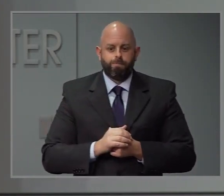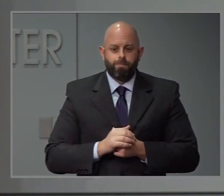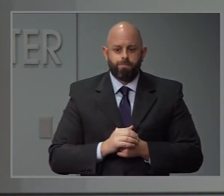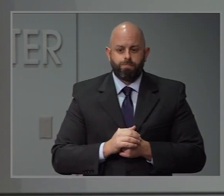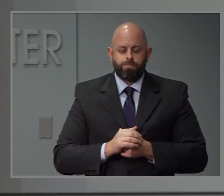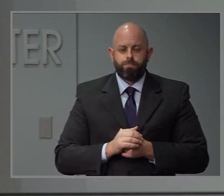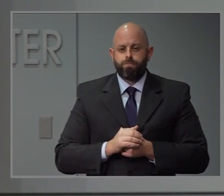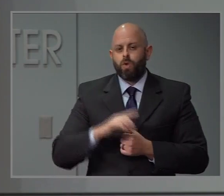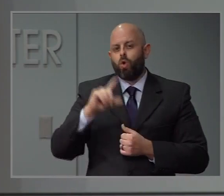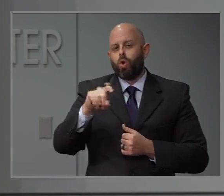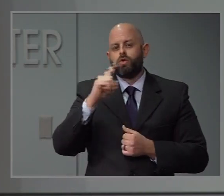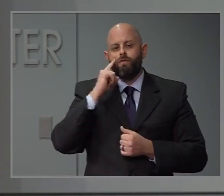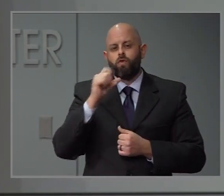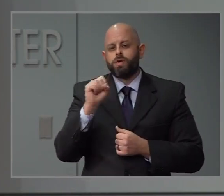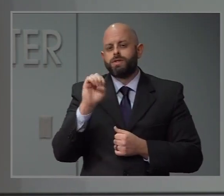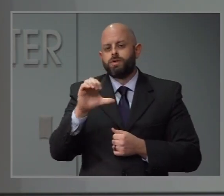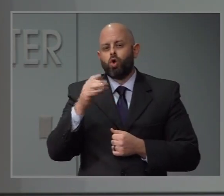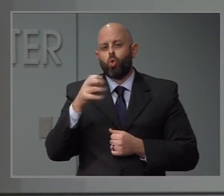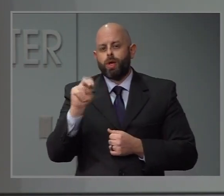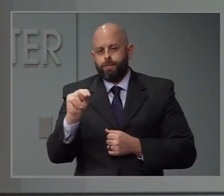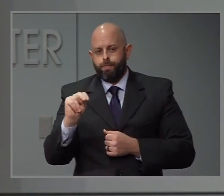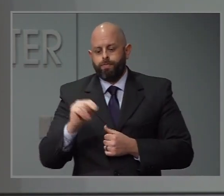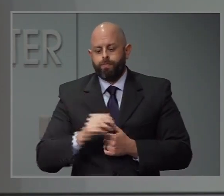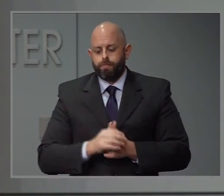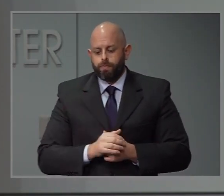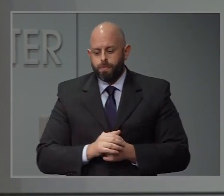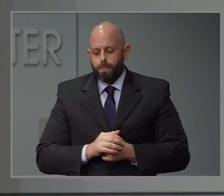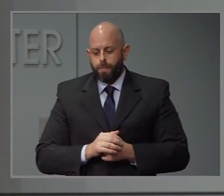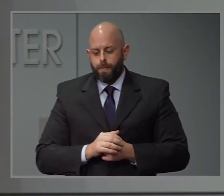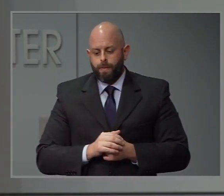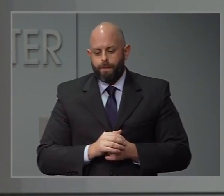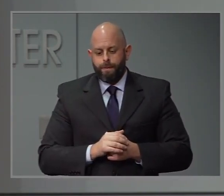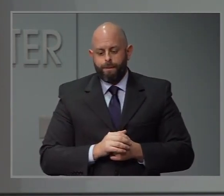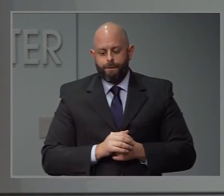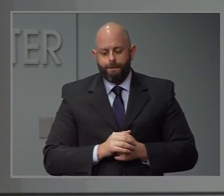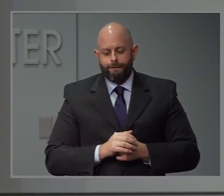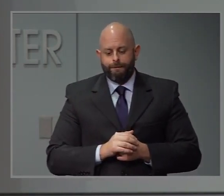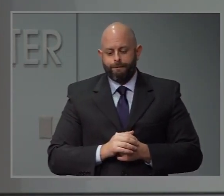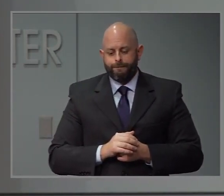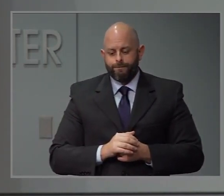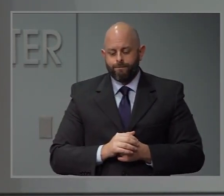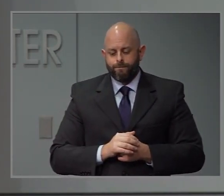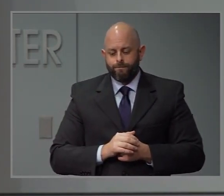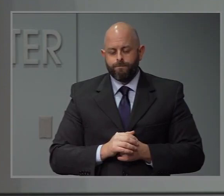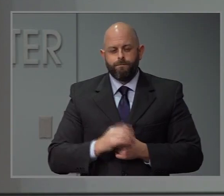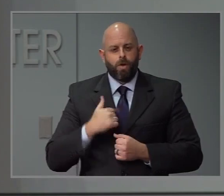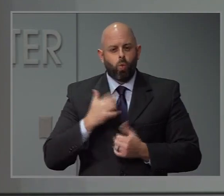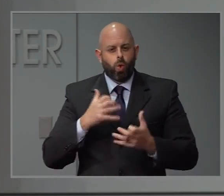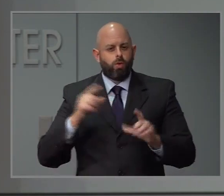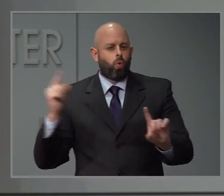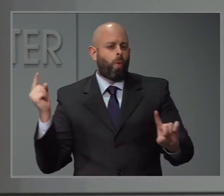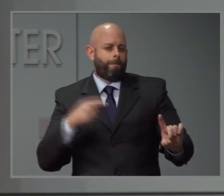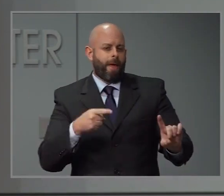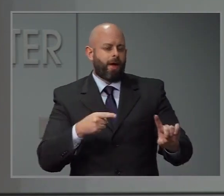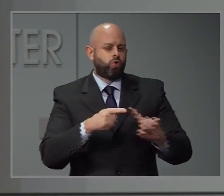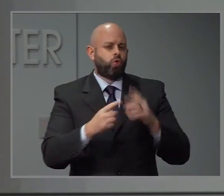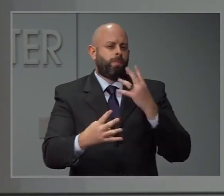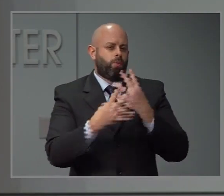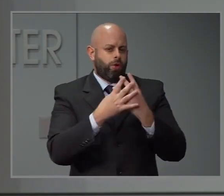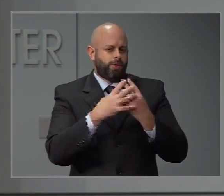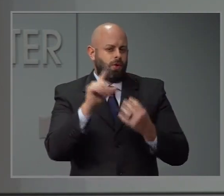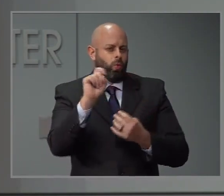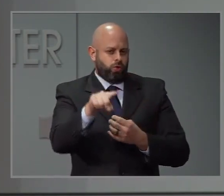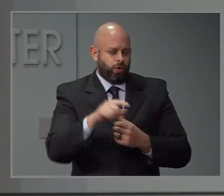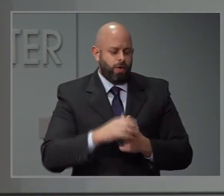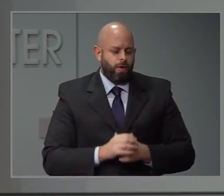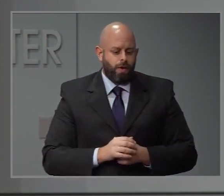Cohen. And I just wanted to kind of double back around on some of these prison questions that we've had. What has been done to make sure